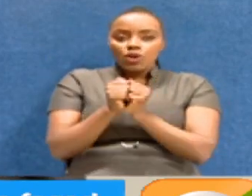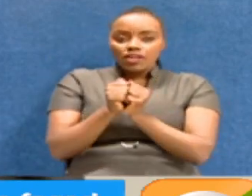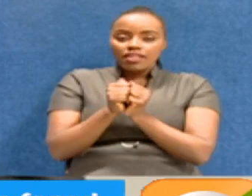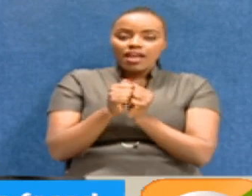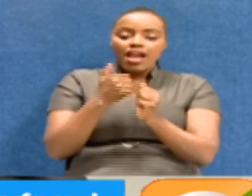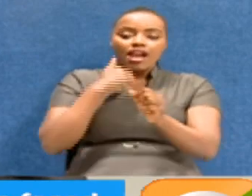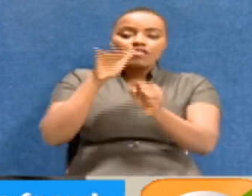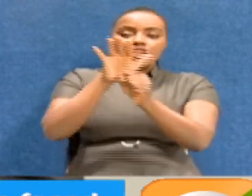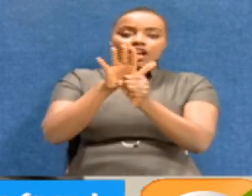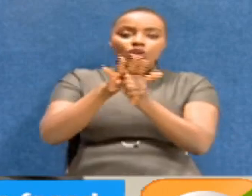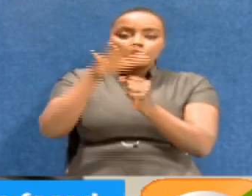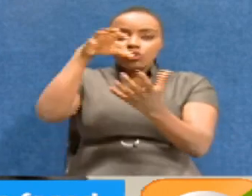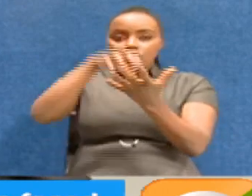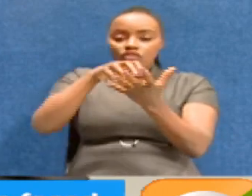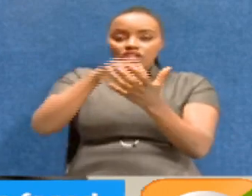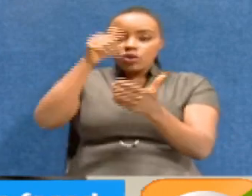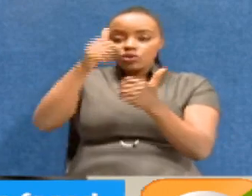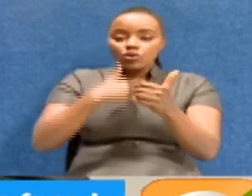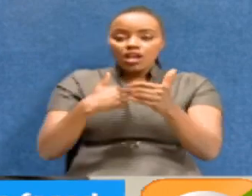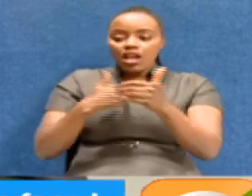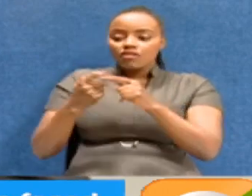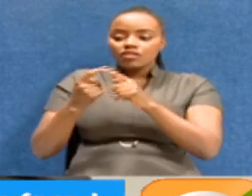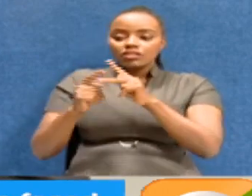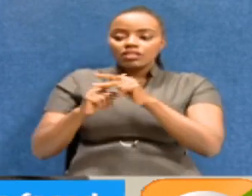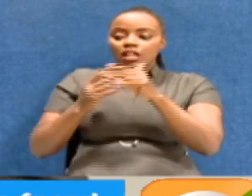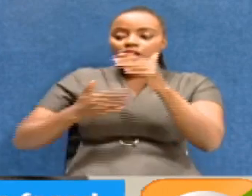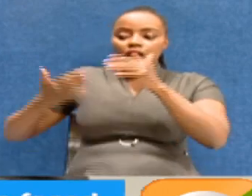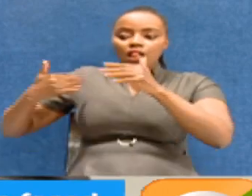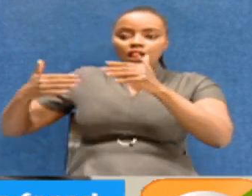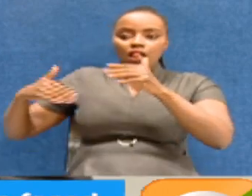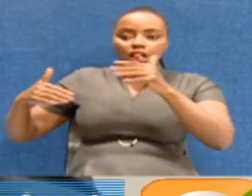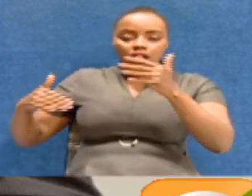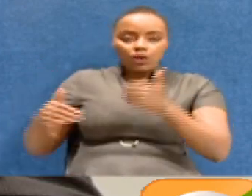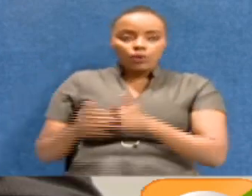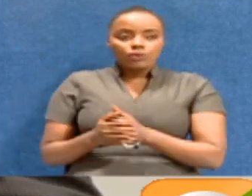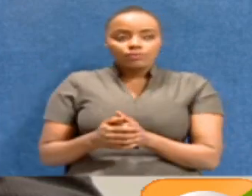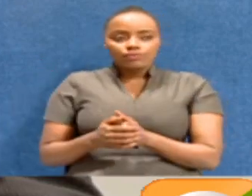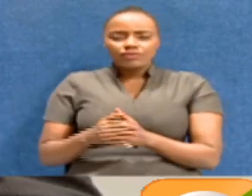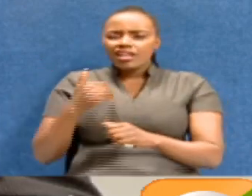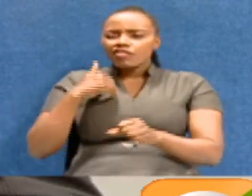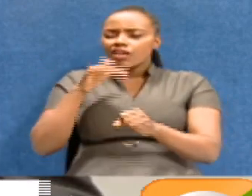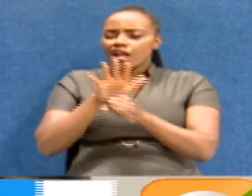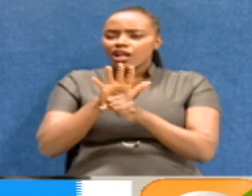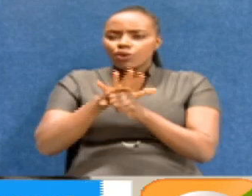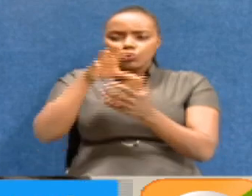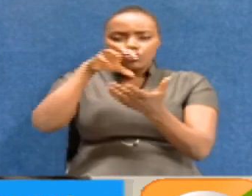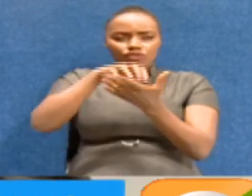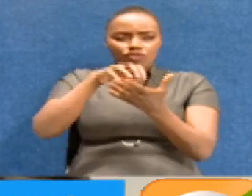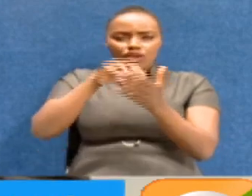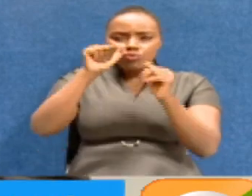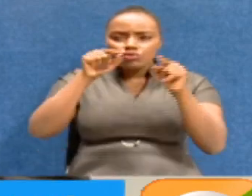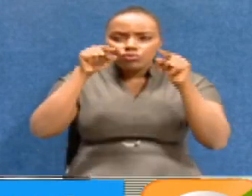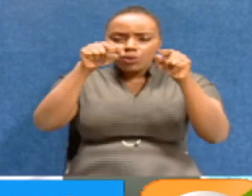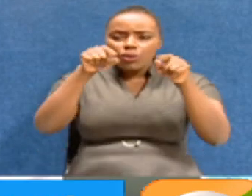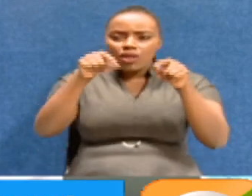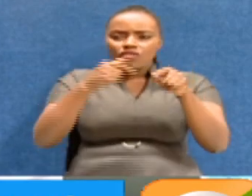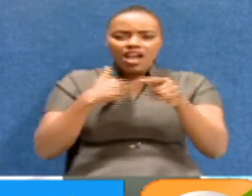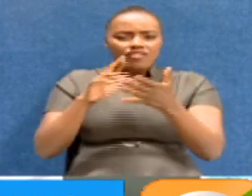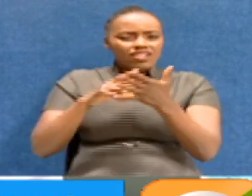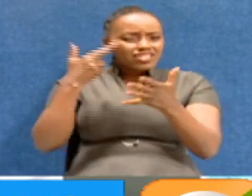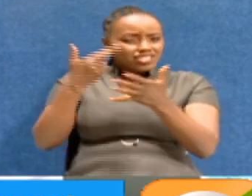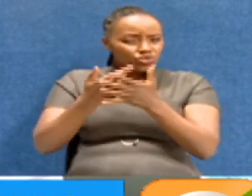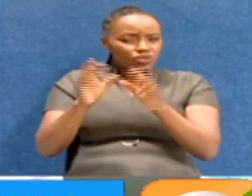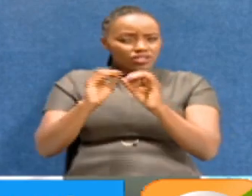case backlog that has been with us since independence. All right. Chigai, surely the backlog cannot all be blamed on the lack of resources,